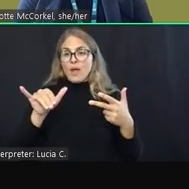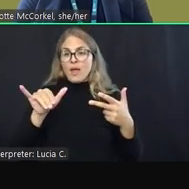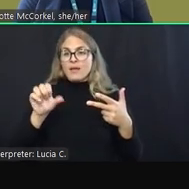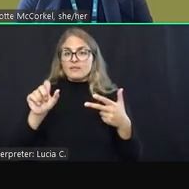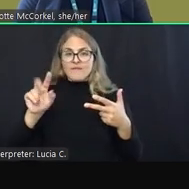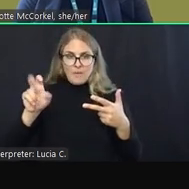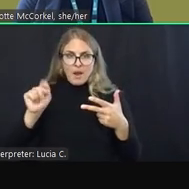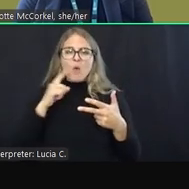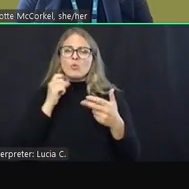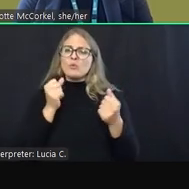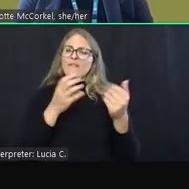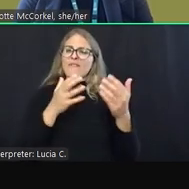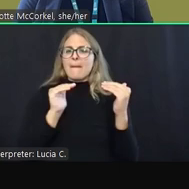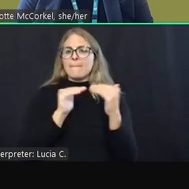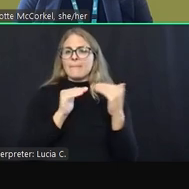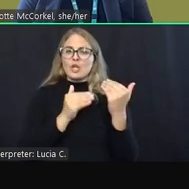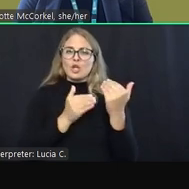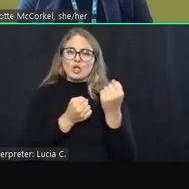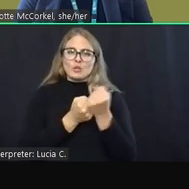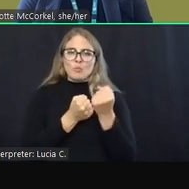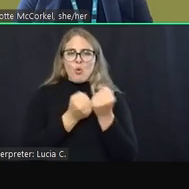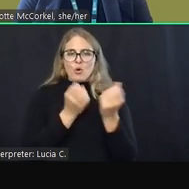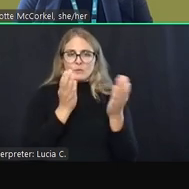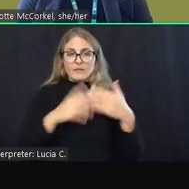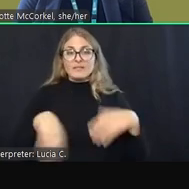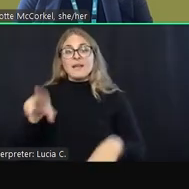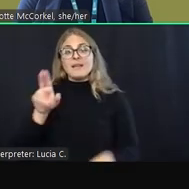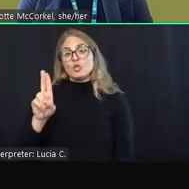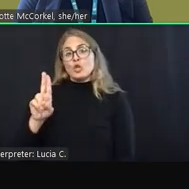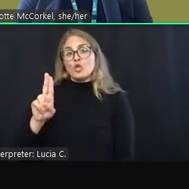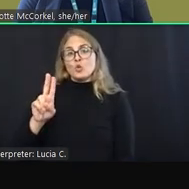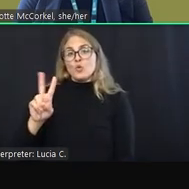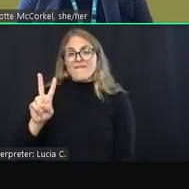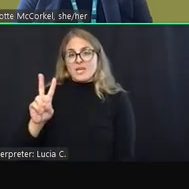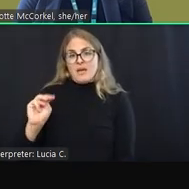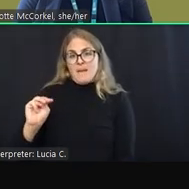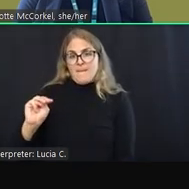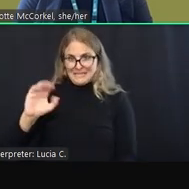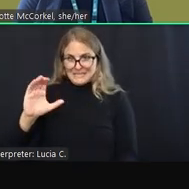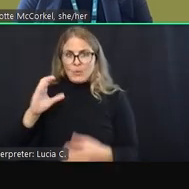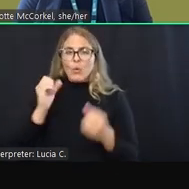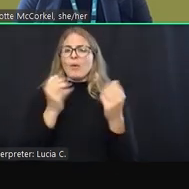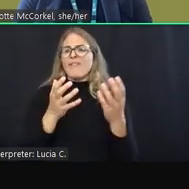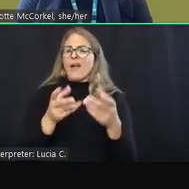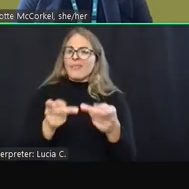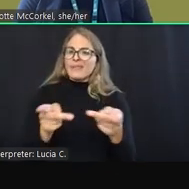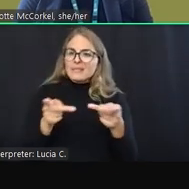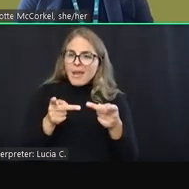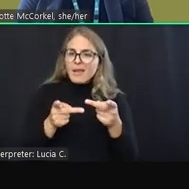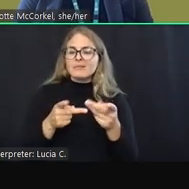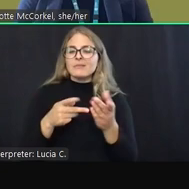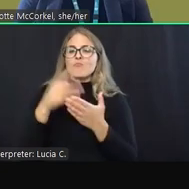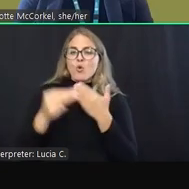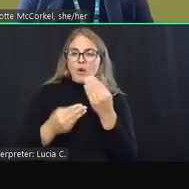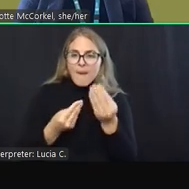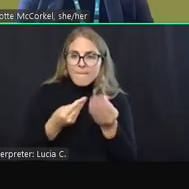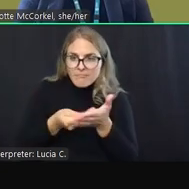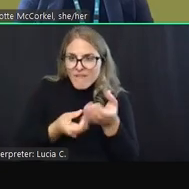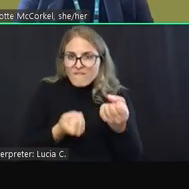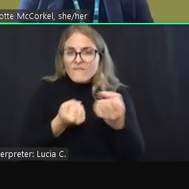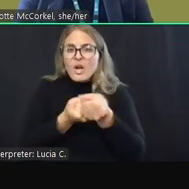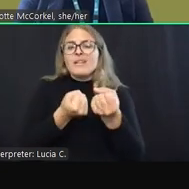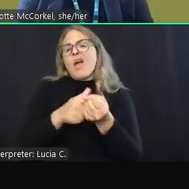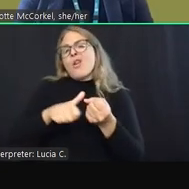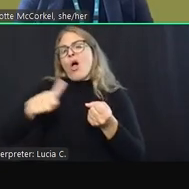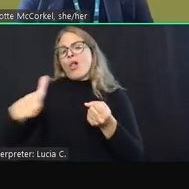services. And University of Vermont Medical Center is providing the space, program funding and other operational